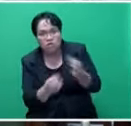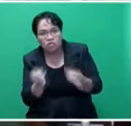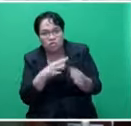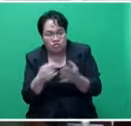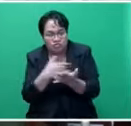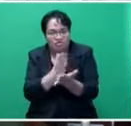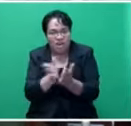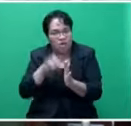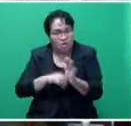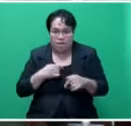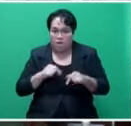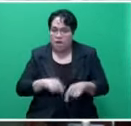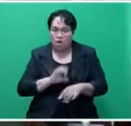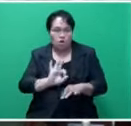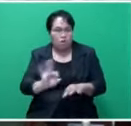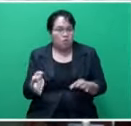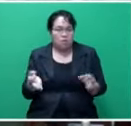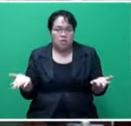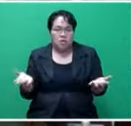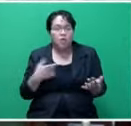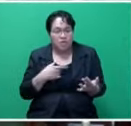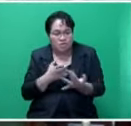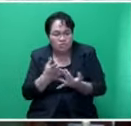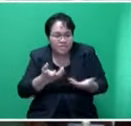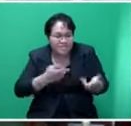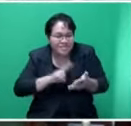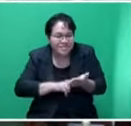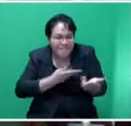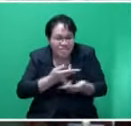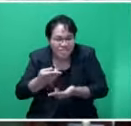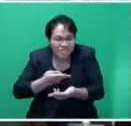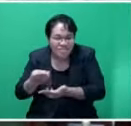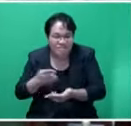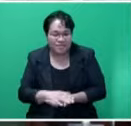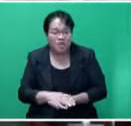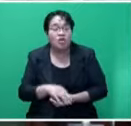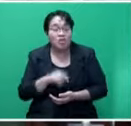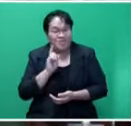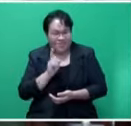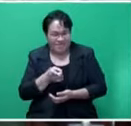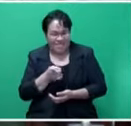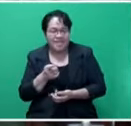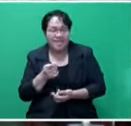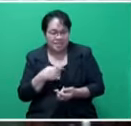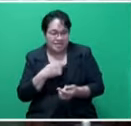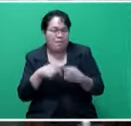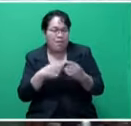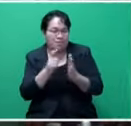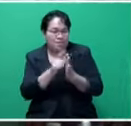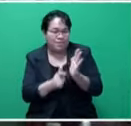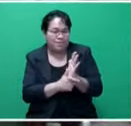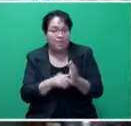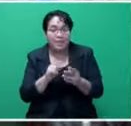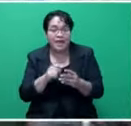we have not done that at this point in time we've done through by way of negotiation so that's essentially what it's all about lastly